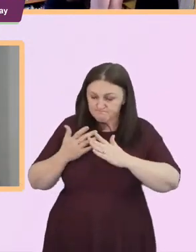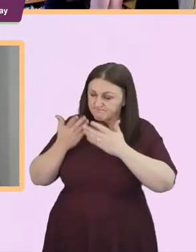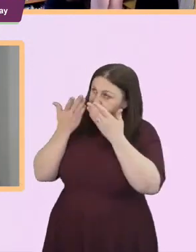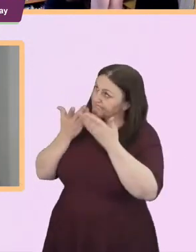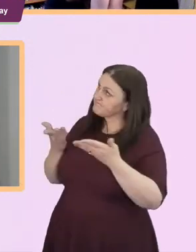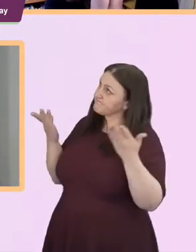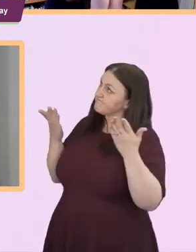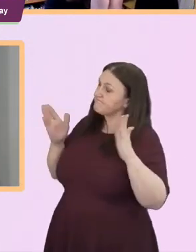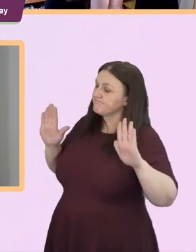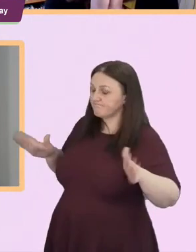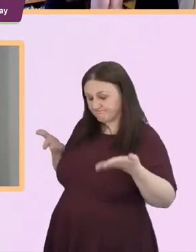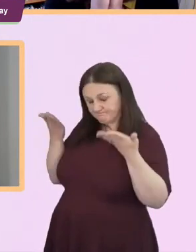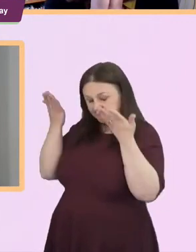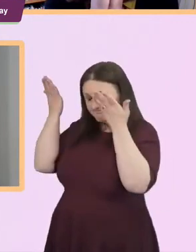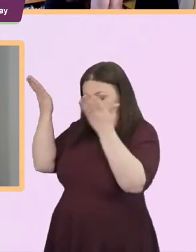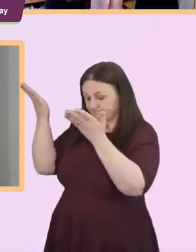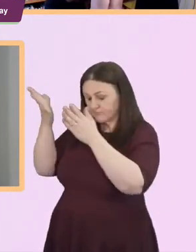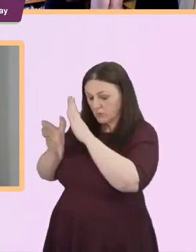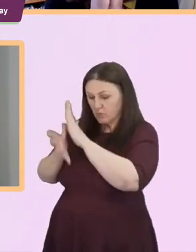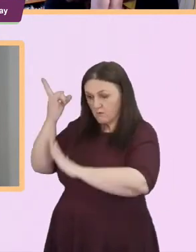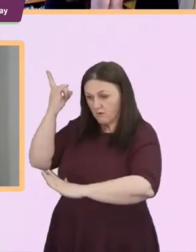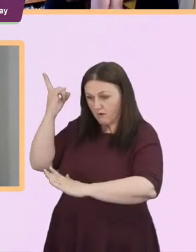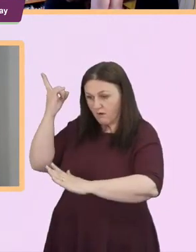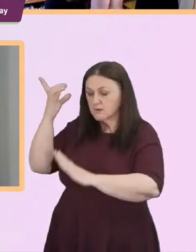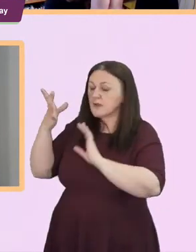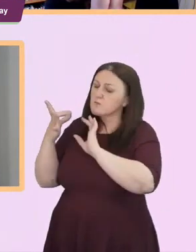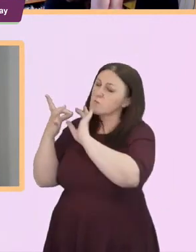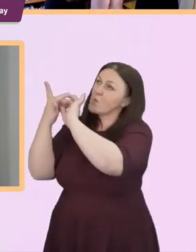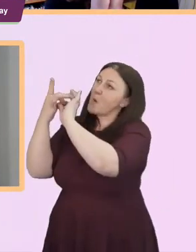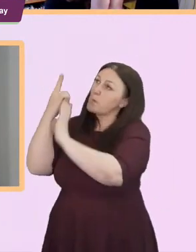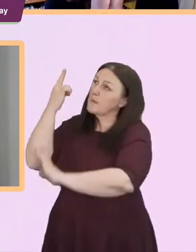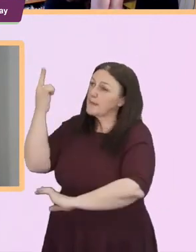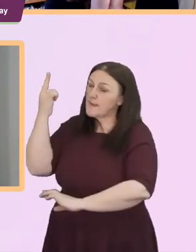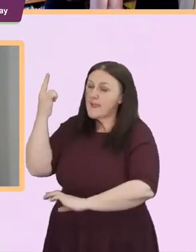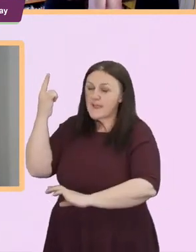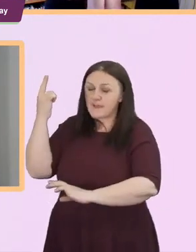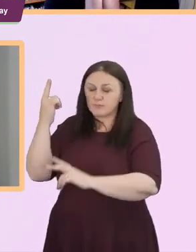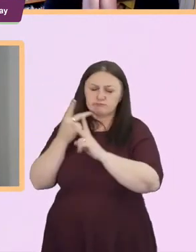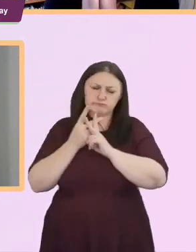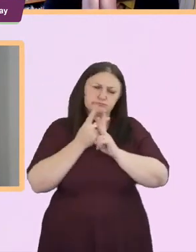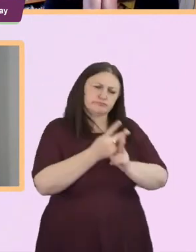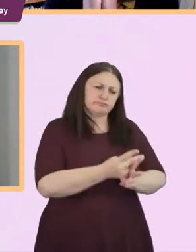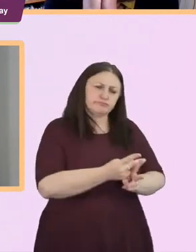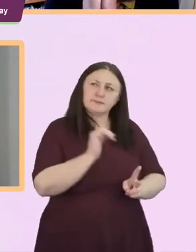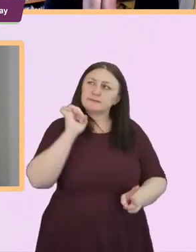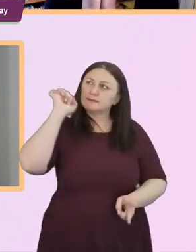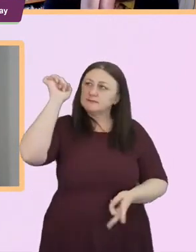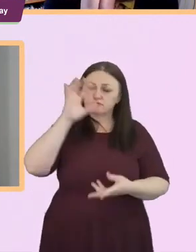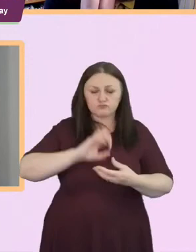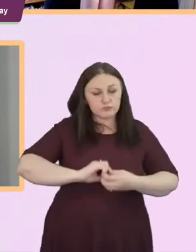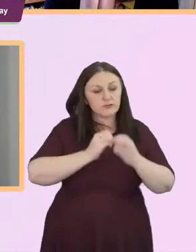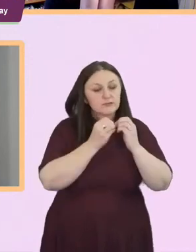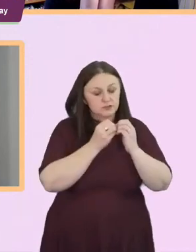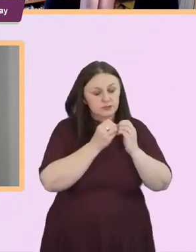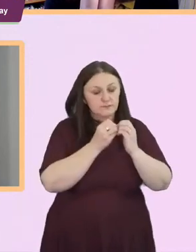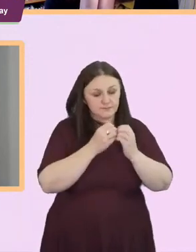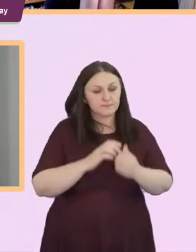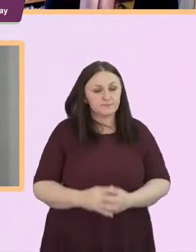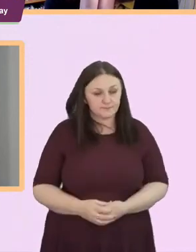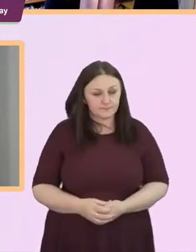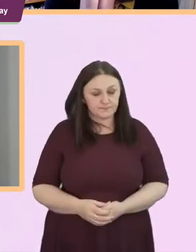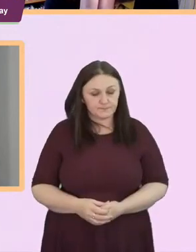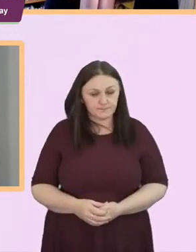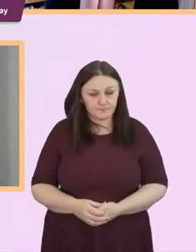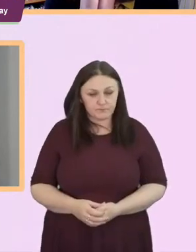in being good stewards of his creation um with the aim of uh us